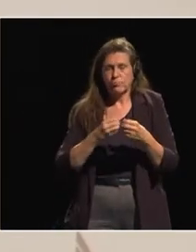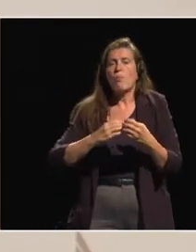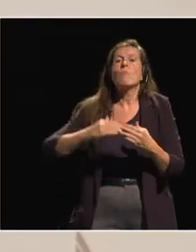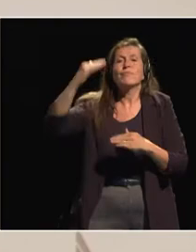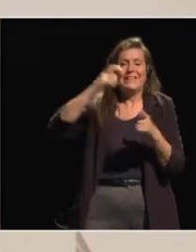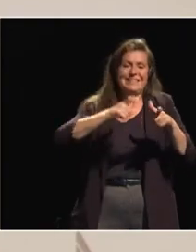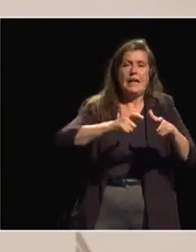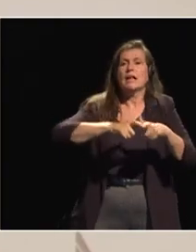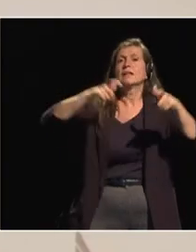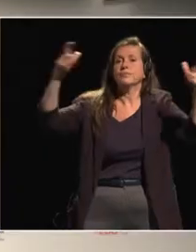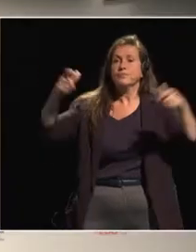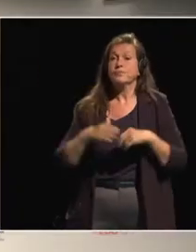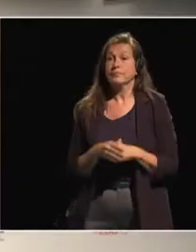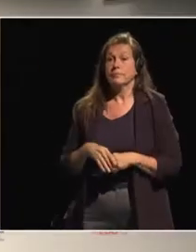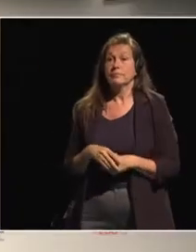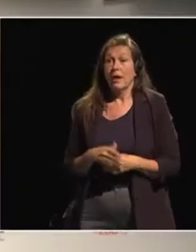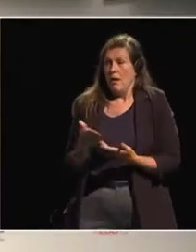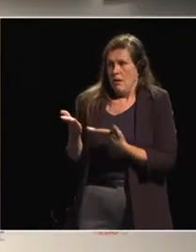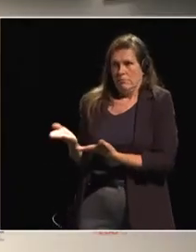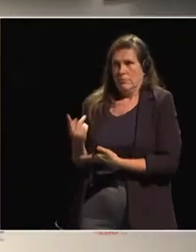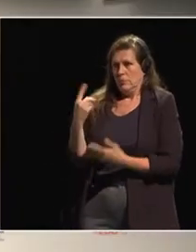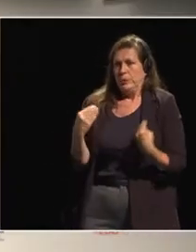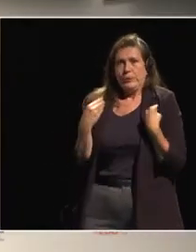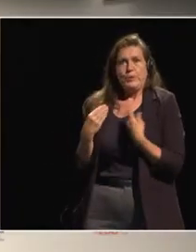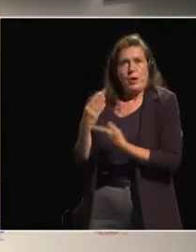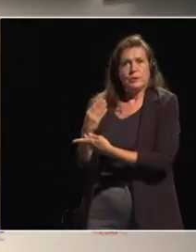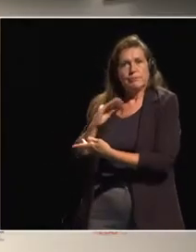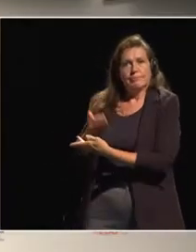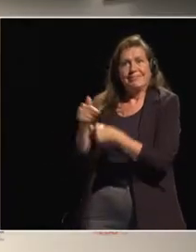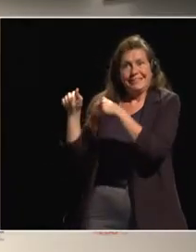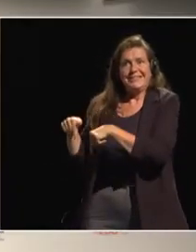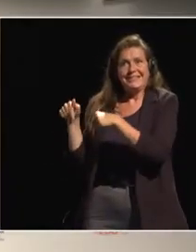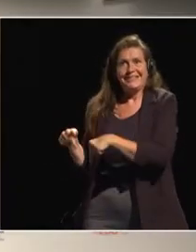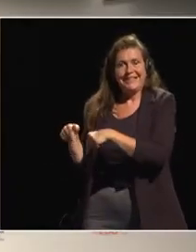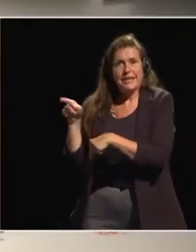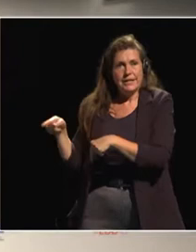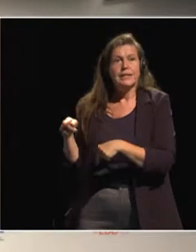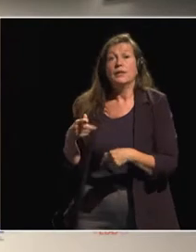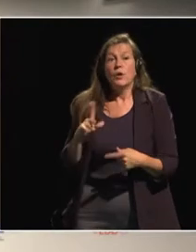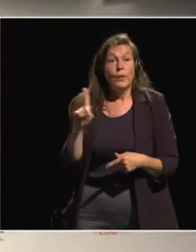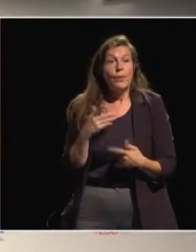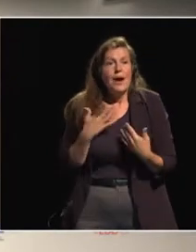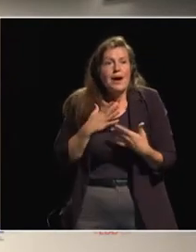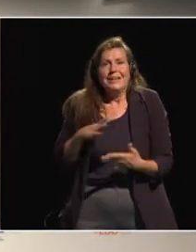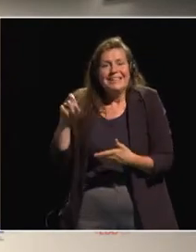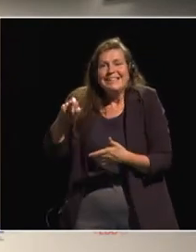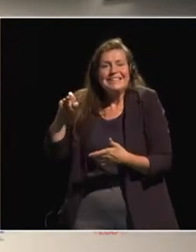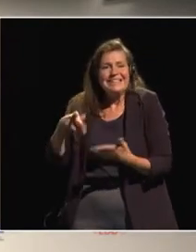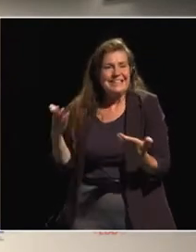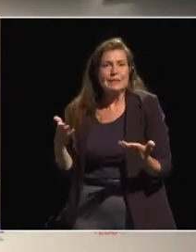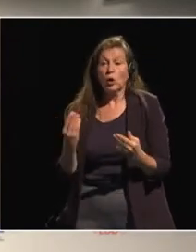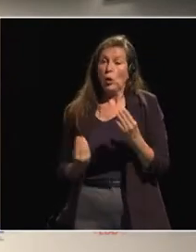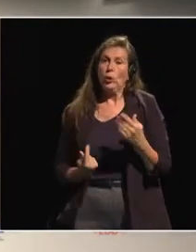them, one of these young ladies here. Grace, what do you need as a young entrepreneur? What do you think young entrepreneurs